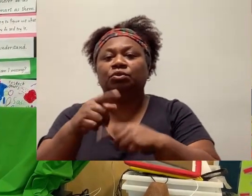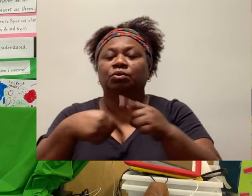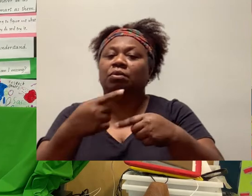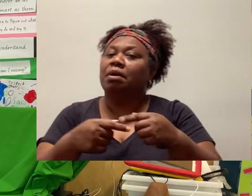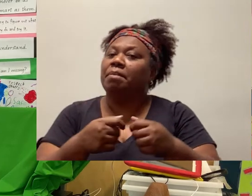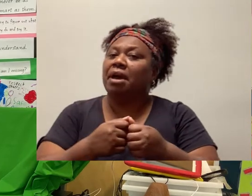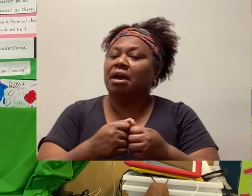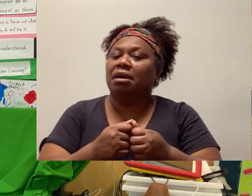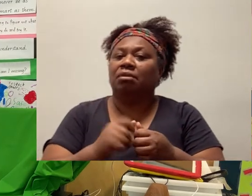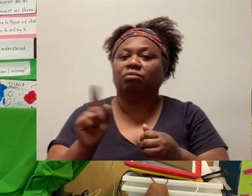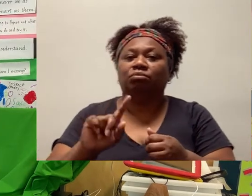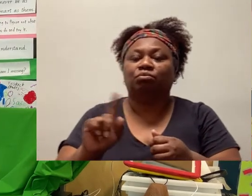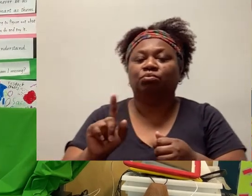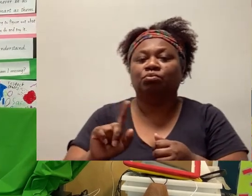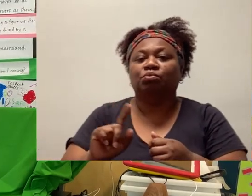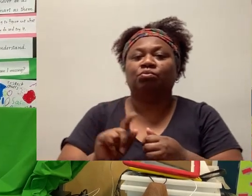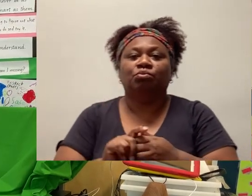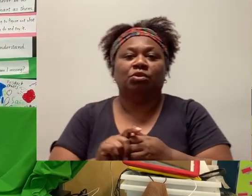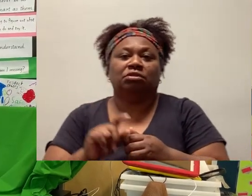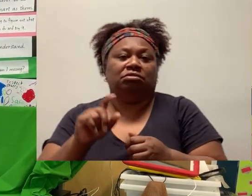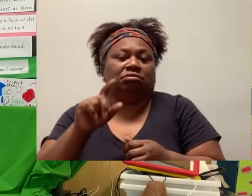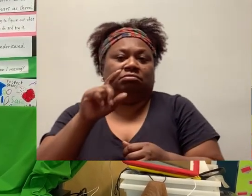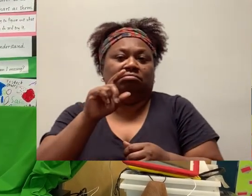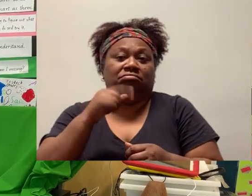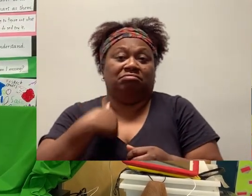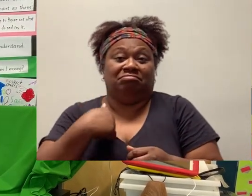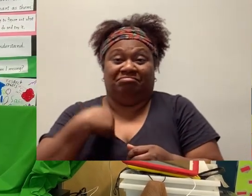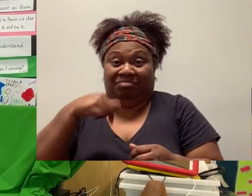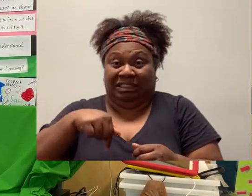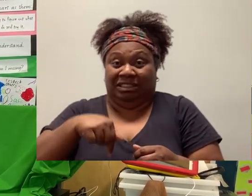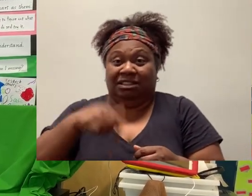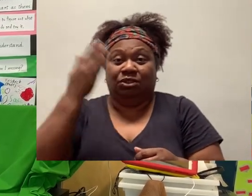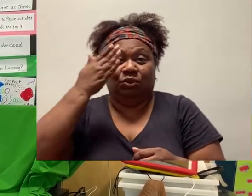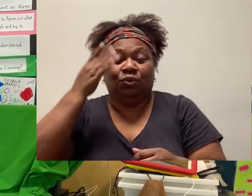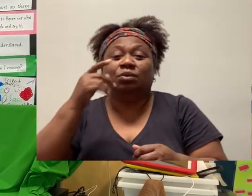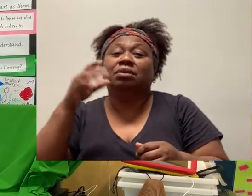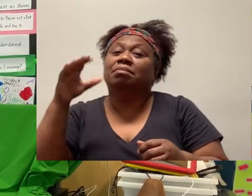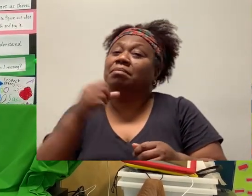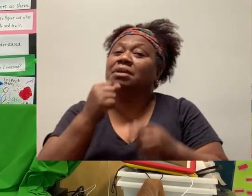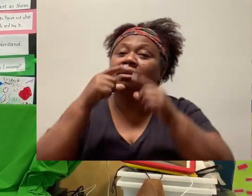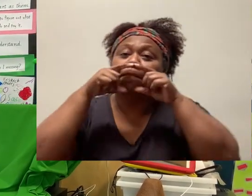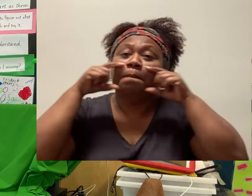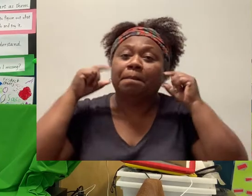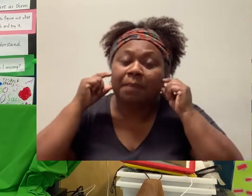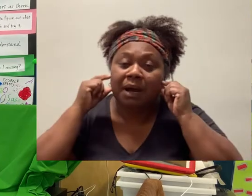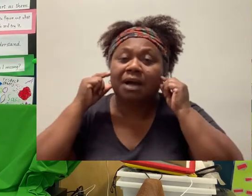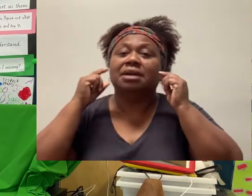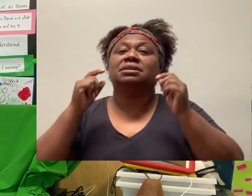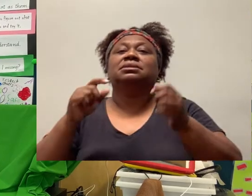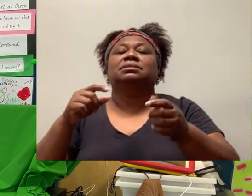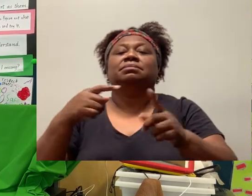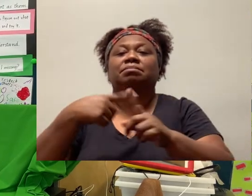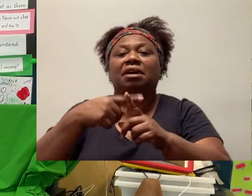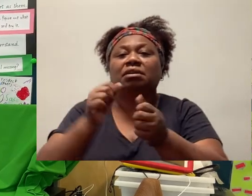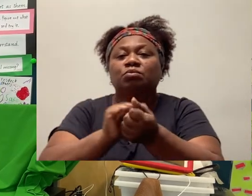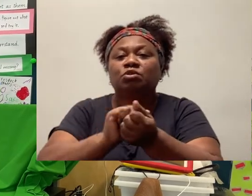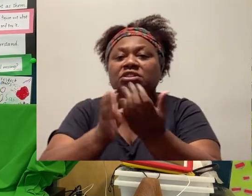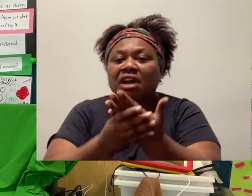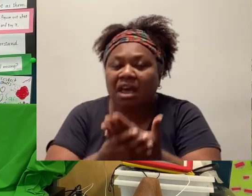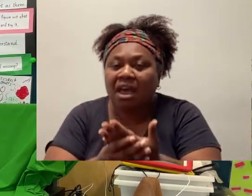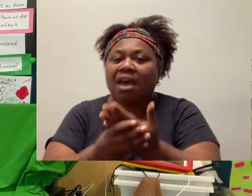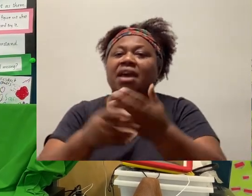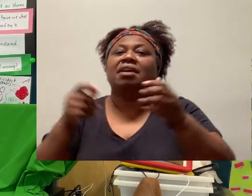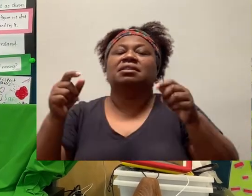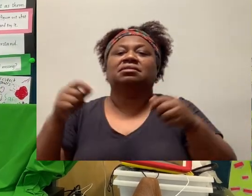keeping safe. You'll notice I'm wearing my mask, which is important for us to keep all our germs to ourselves here. And I'm